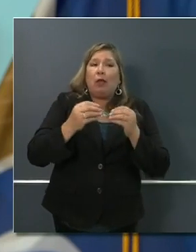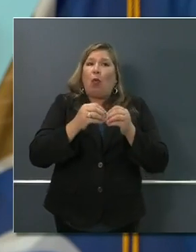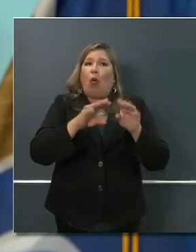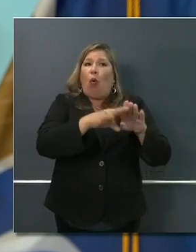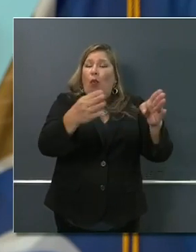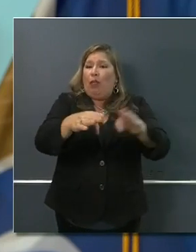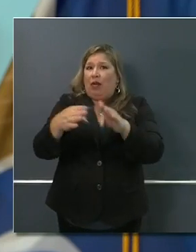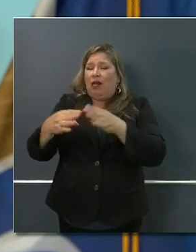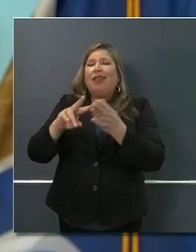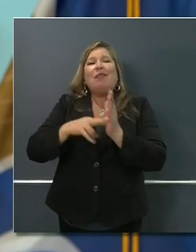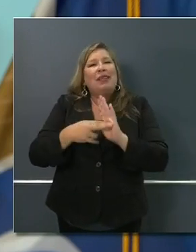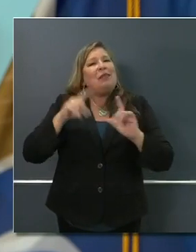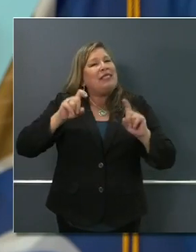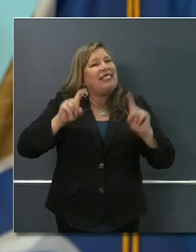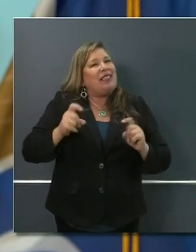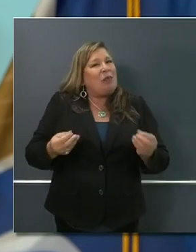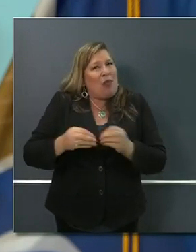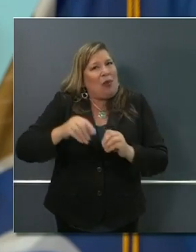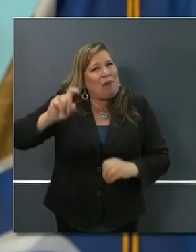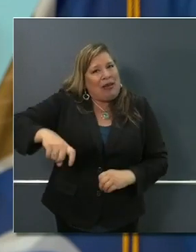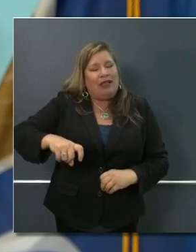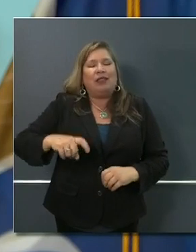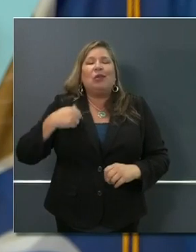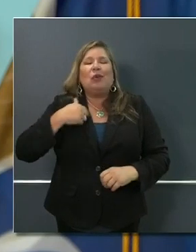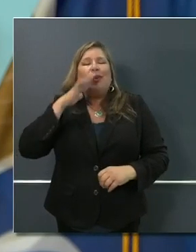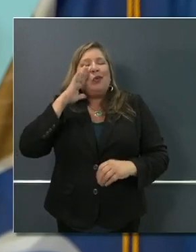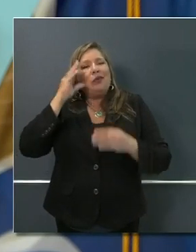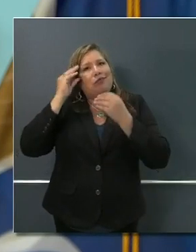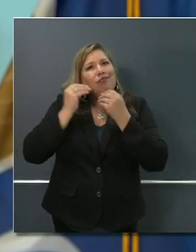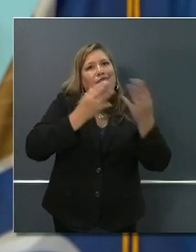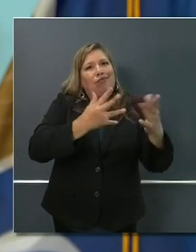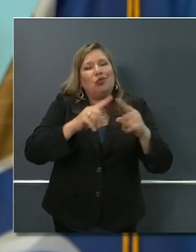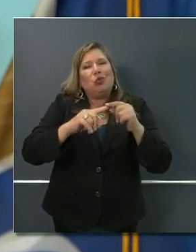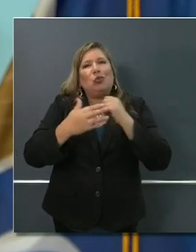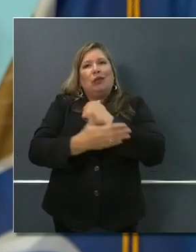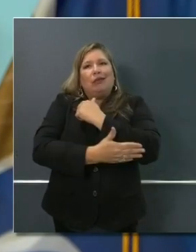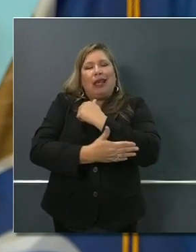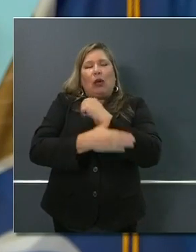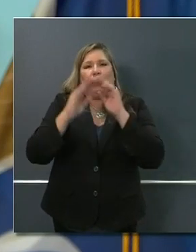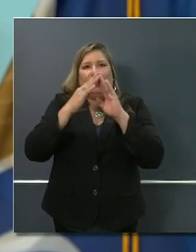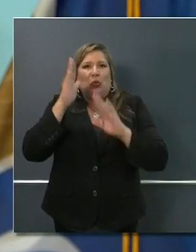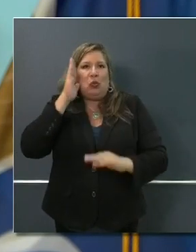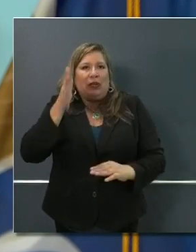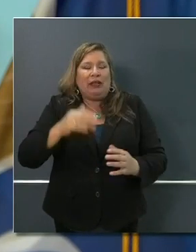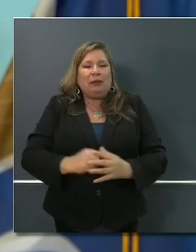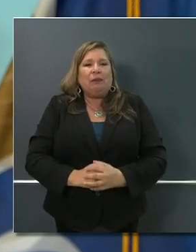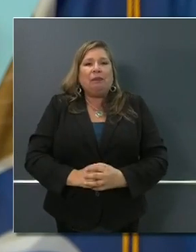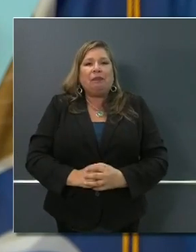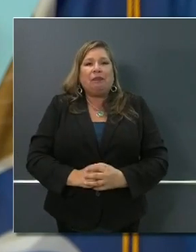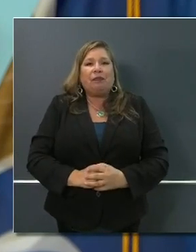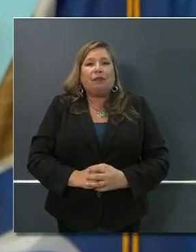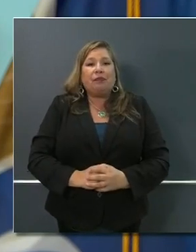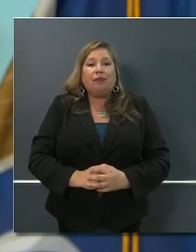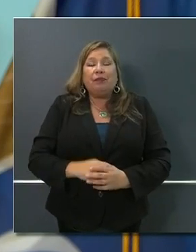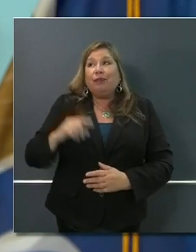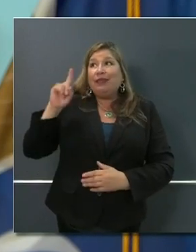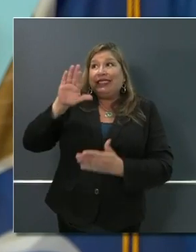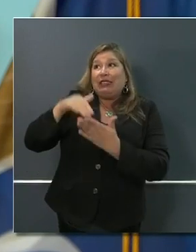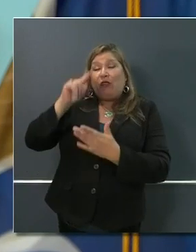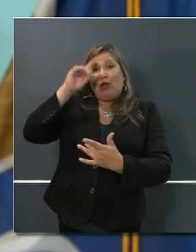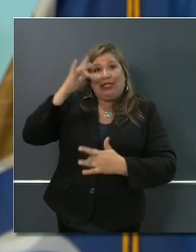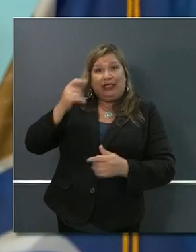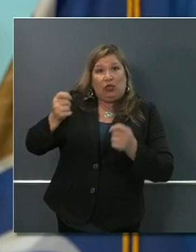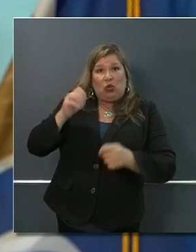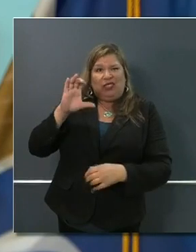capacity, we will communicate that out. The CDC, I know, is similarly looking to make sure that the